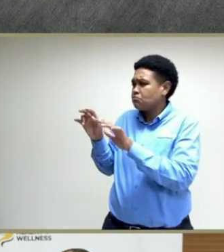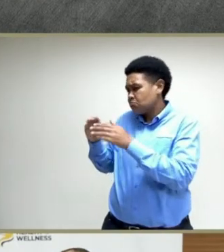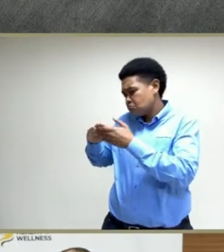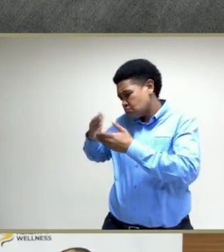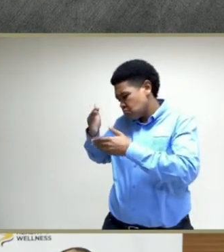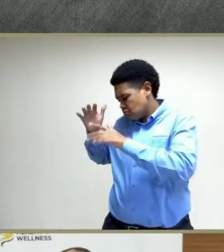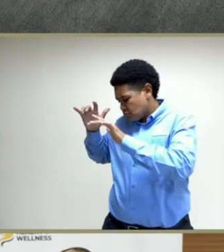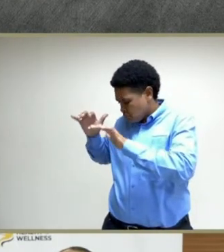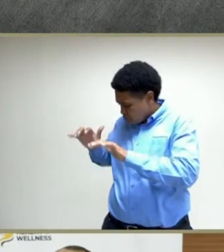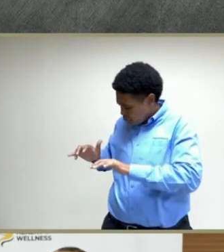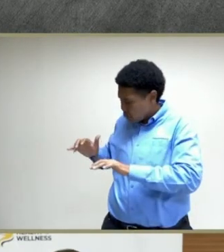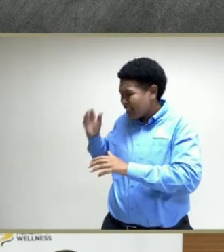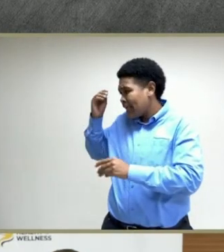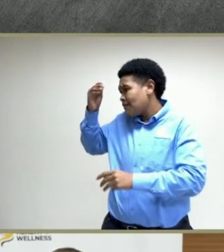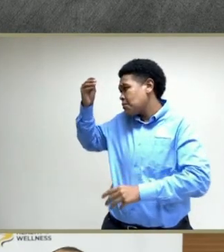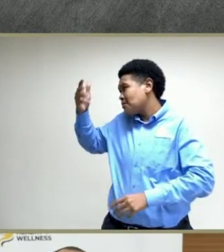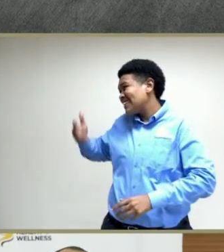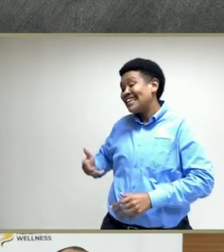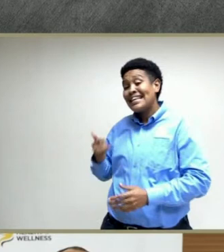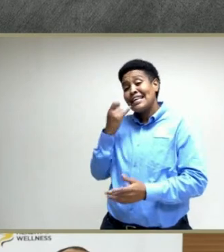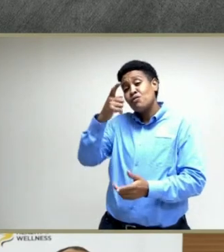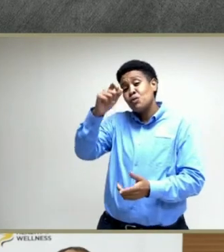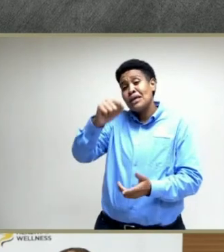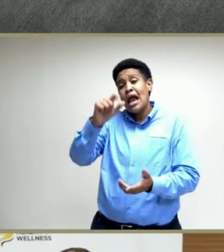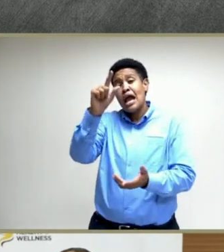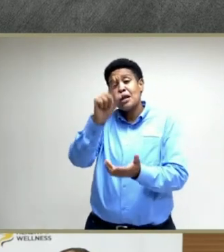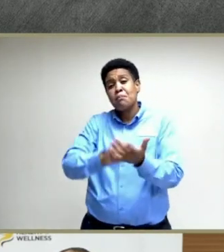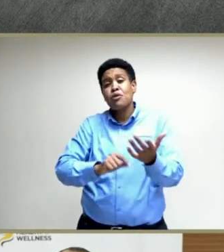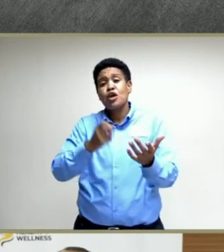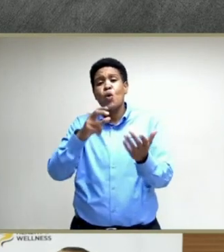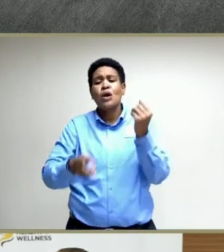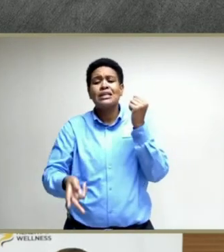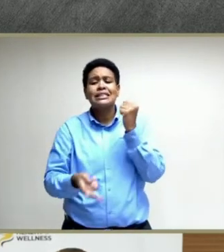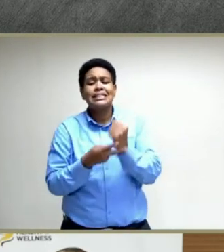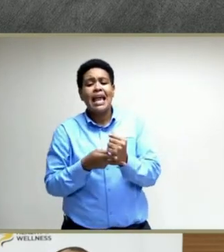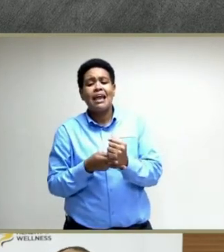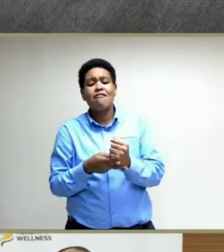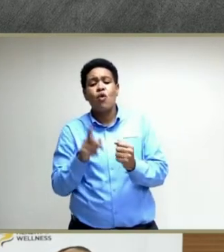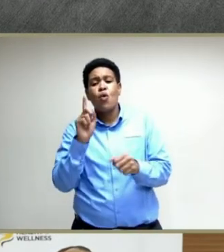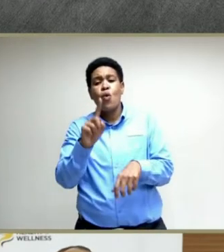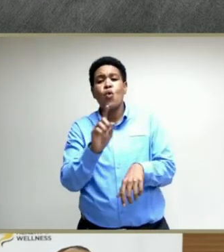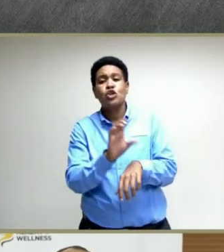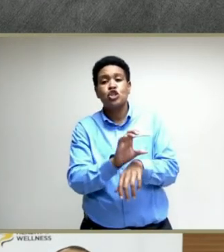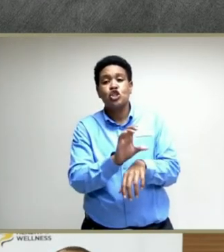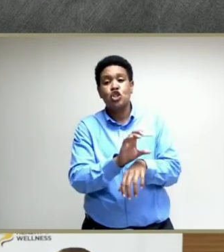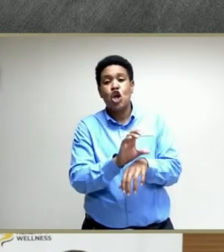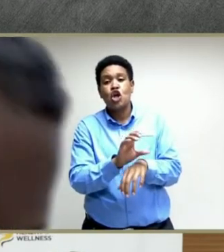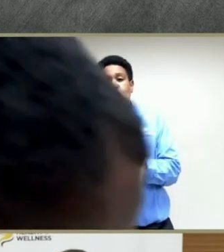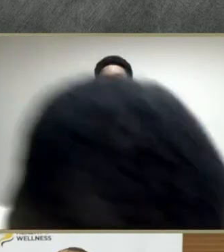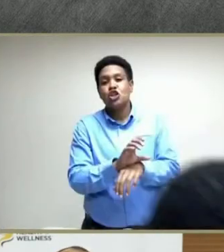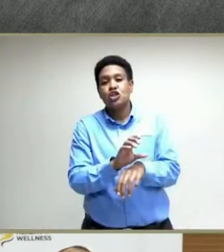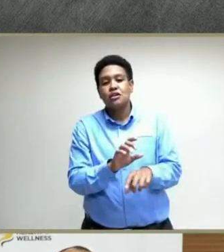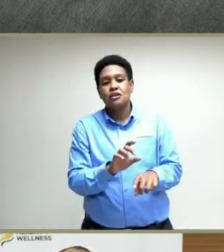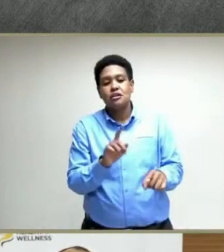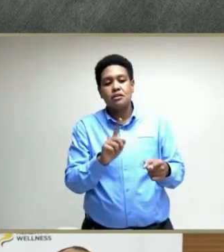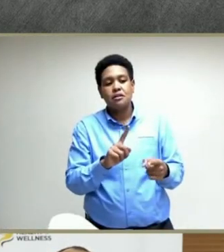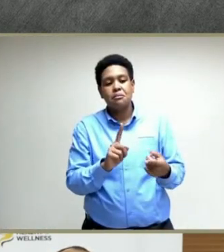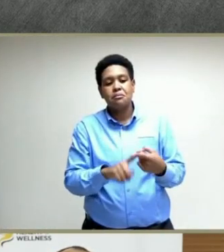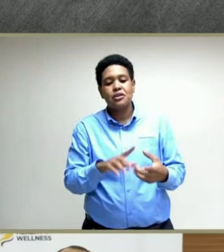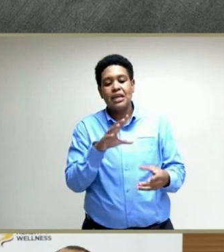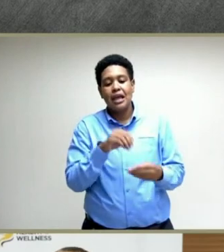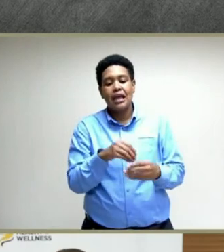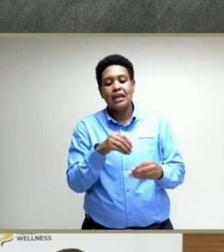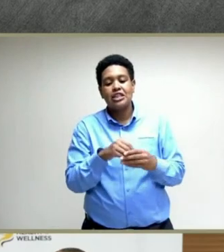down the information, print it if you can, or log it, go to the church and engage a conversation.